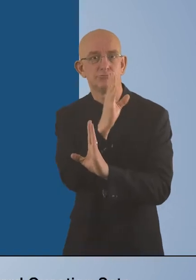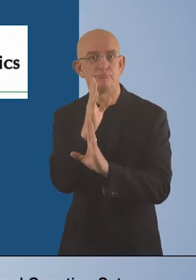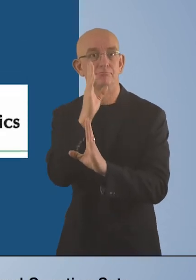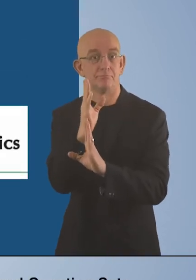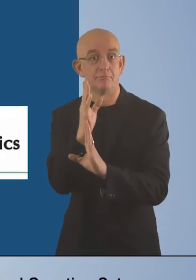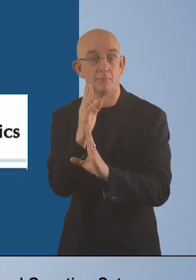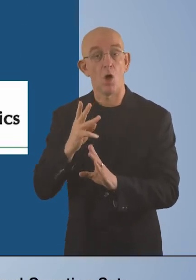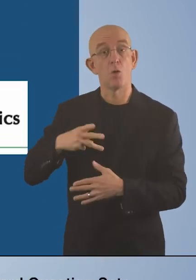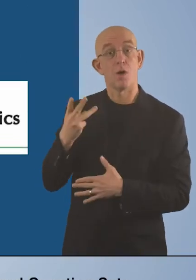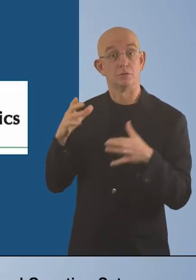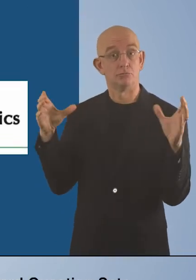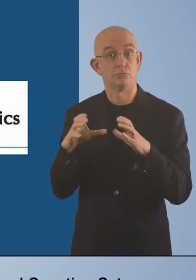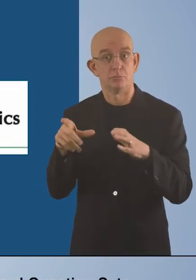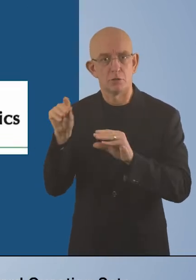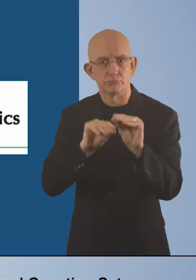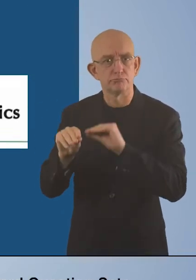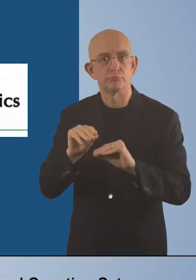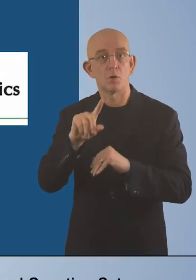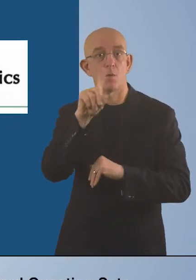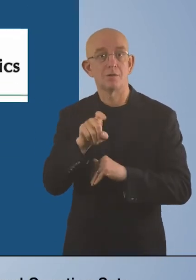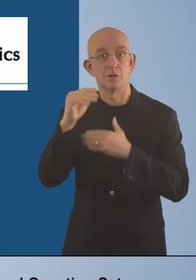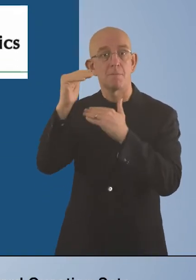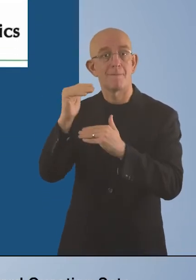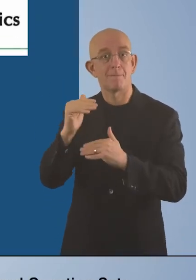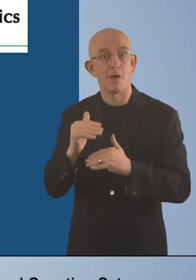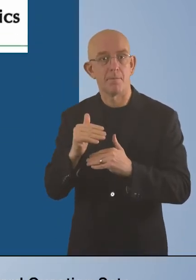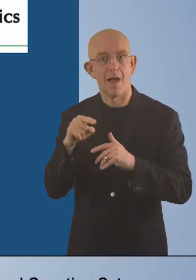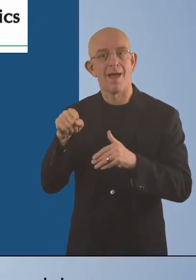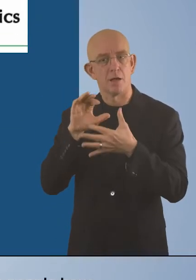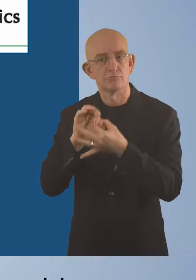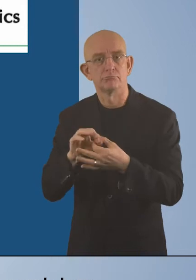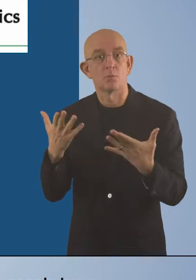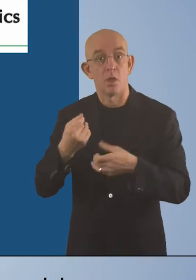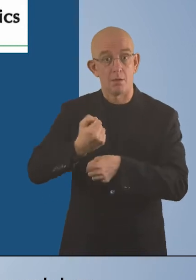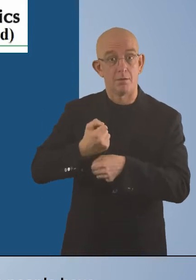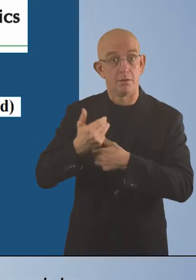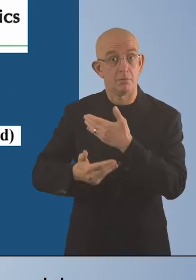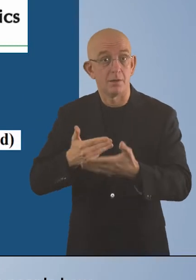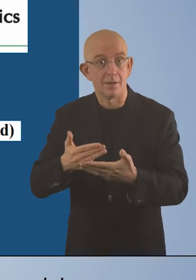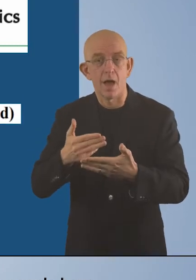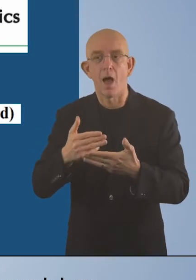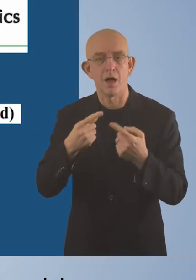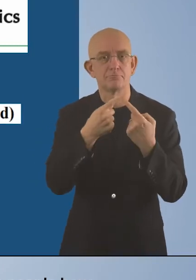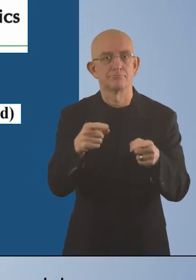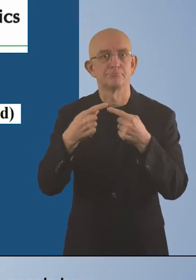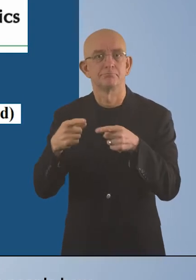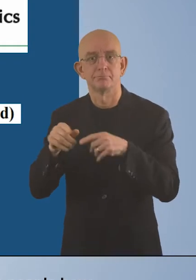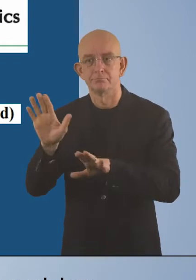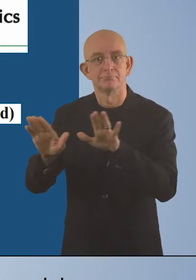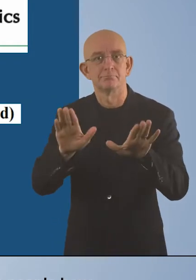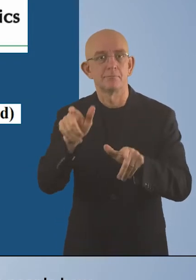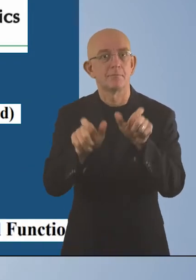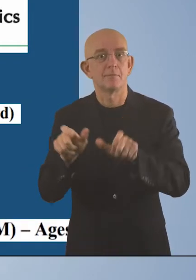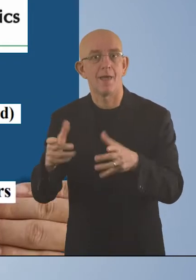The Washington Group has developed standard question sets that take a functional approach which measures the range of difficulties people have when doing